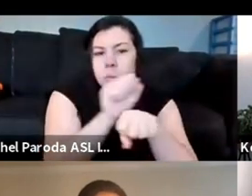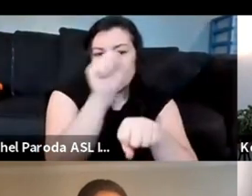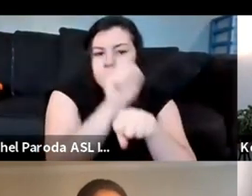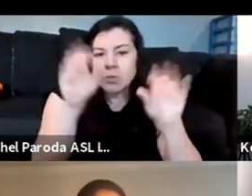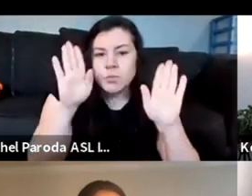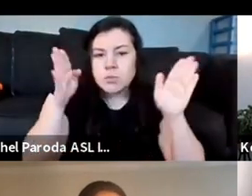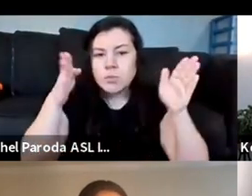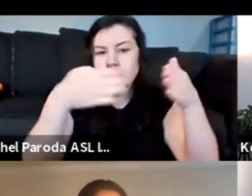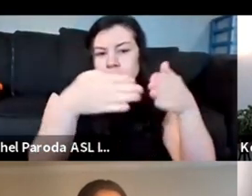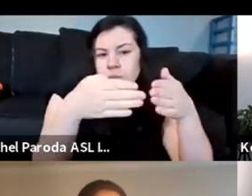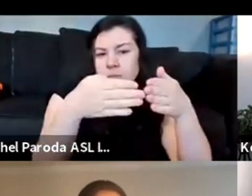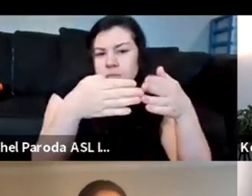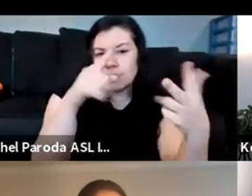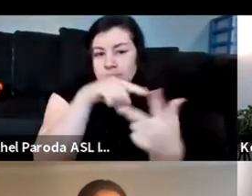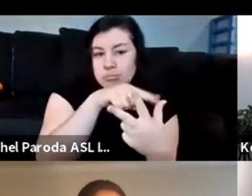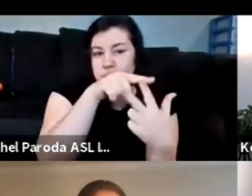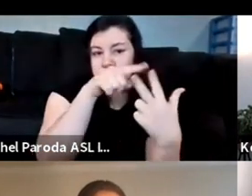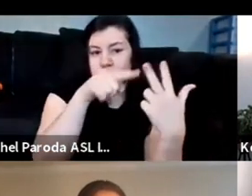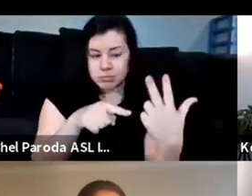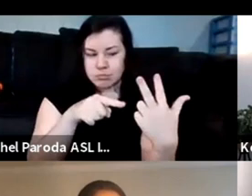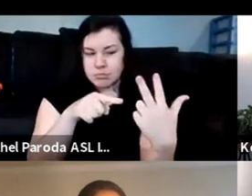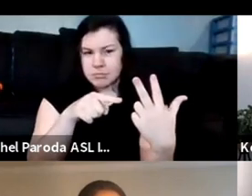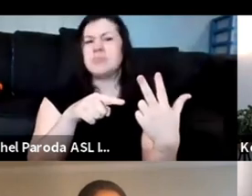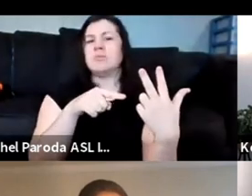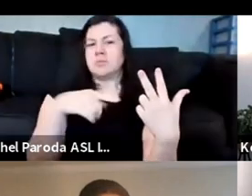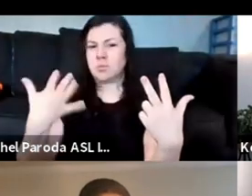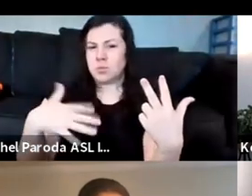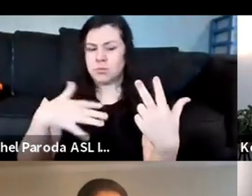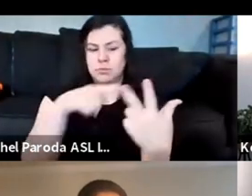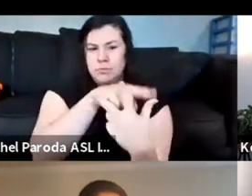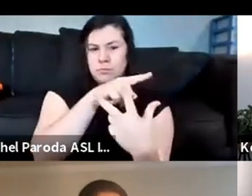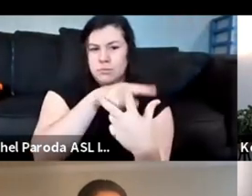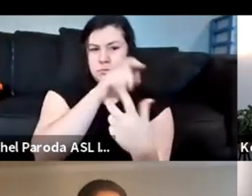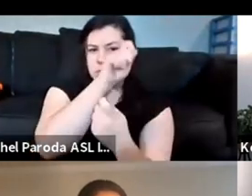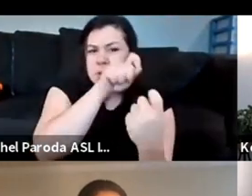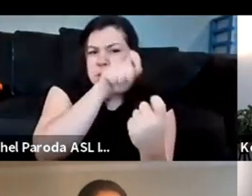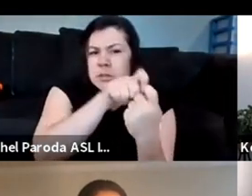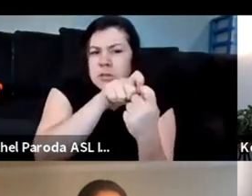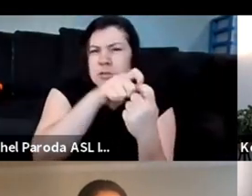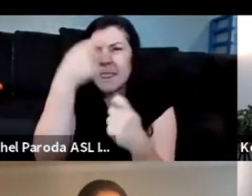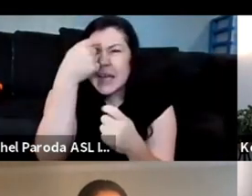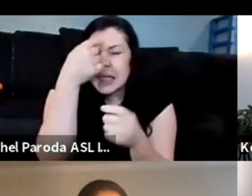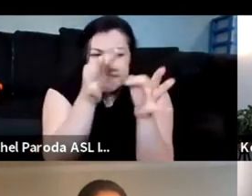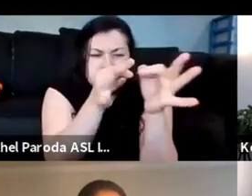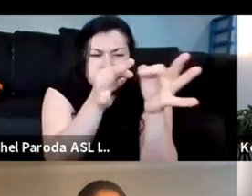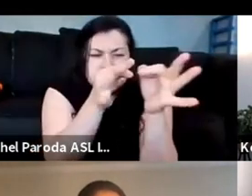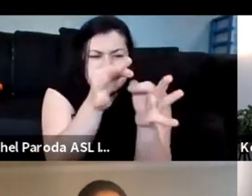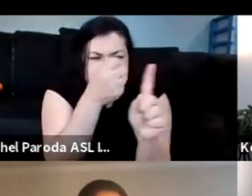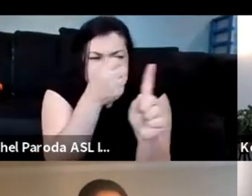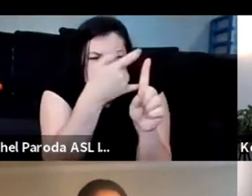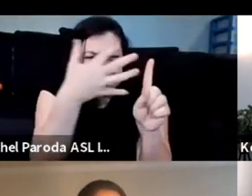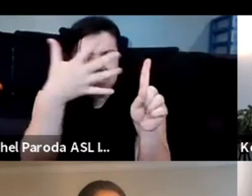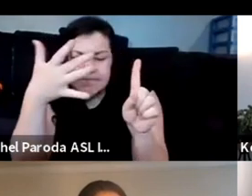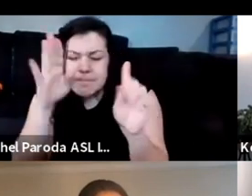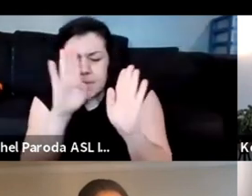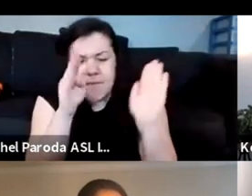really stand out for me because when i think about meticulousness i think about detail attention to care attention to